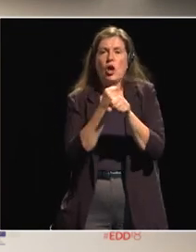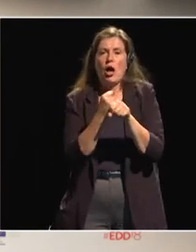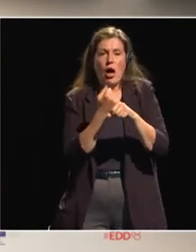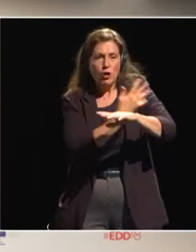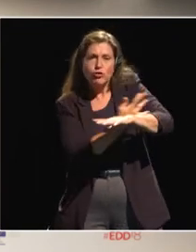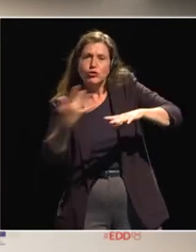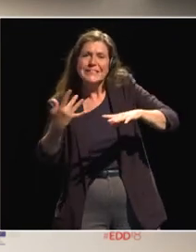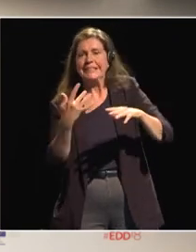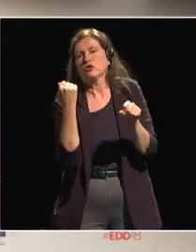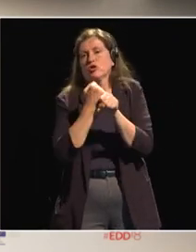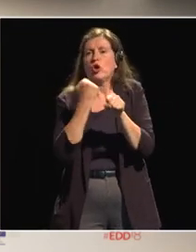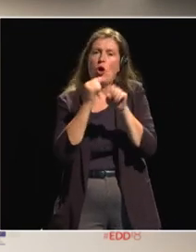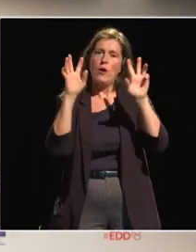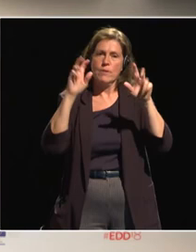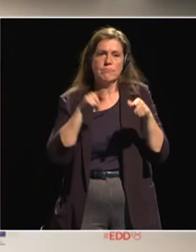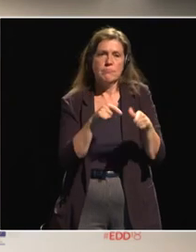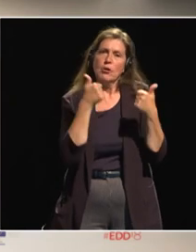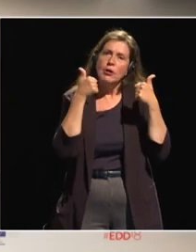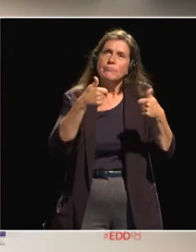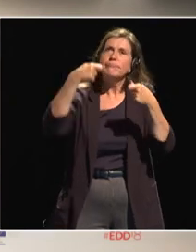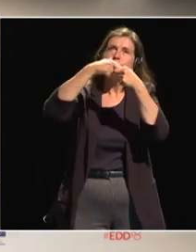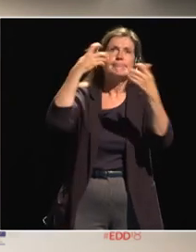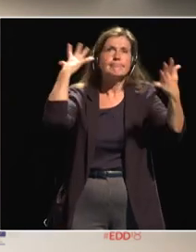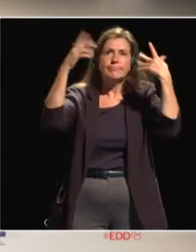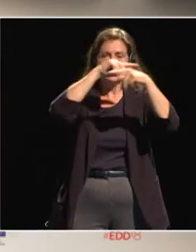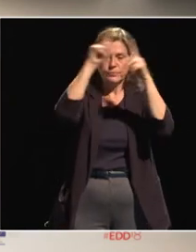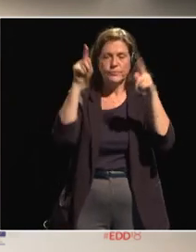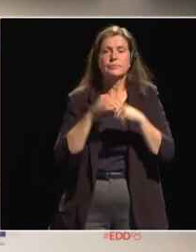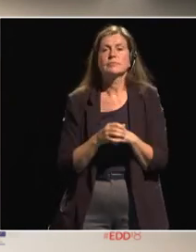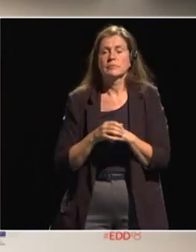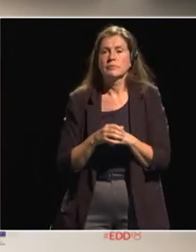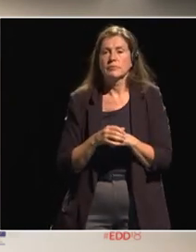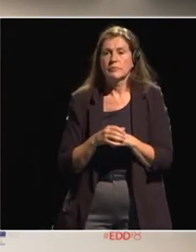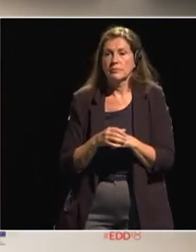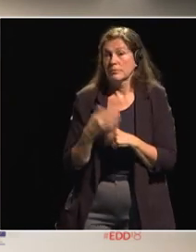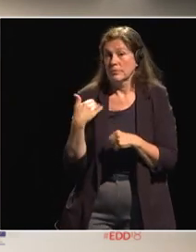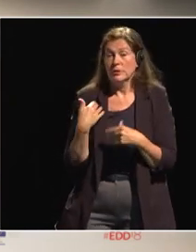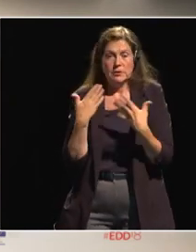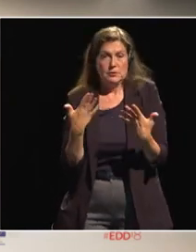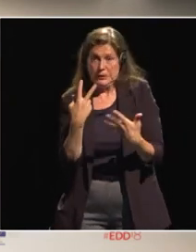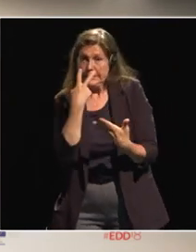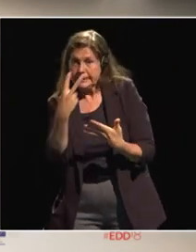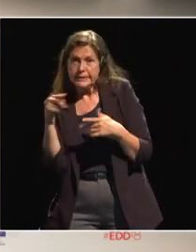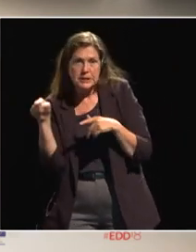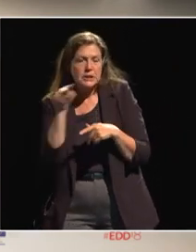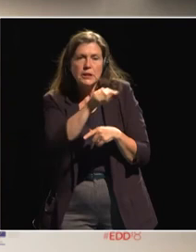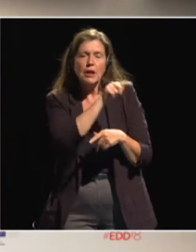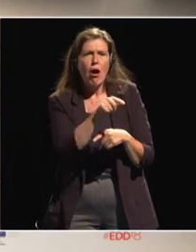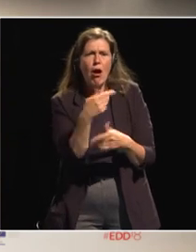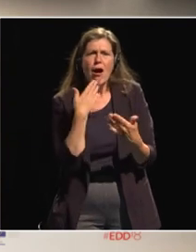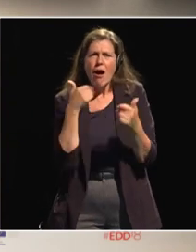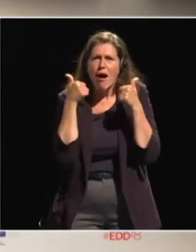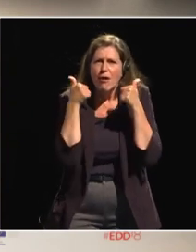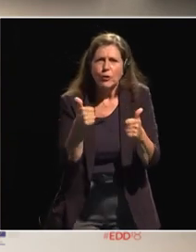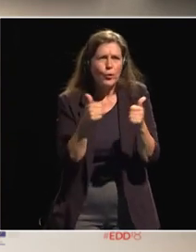are the one of the issue additionally now we've seen very good examples